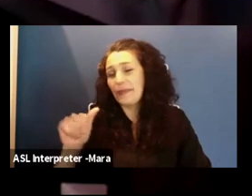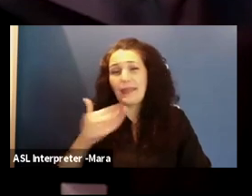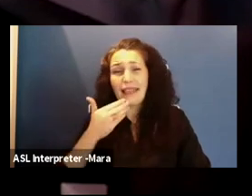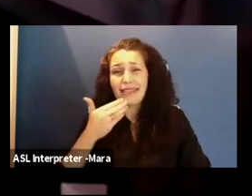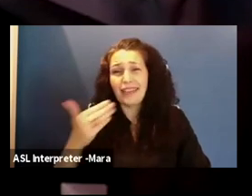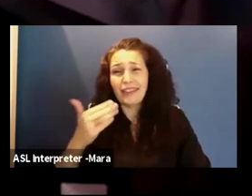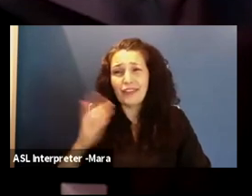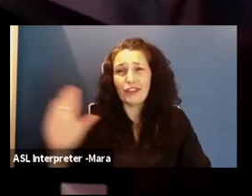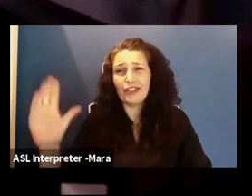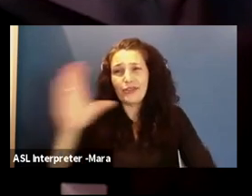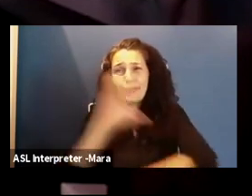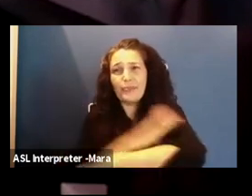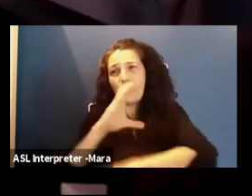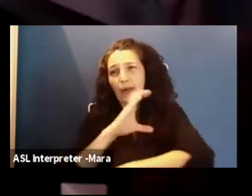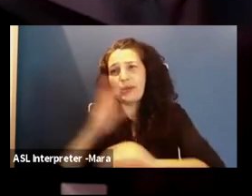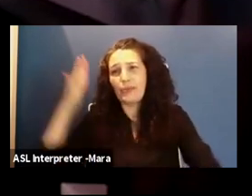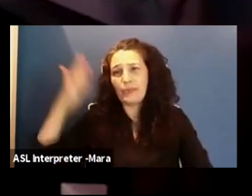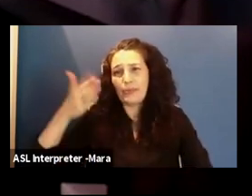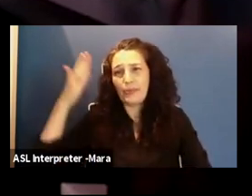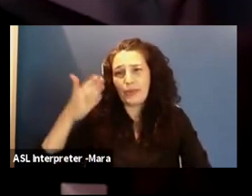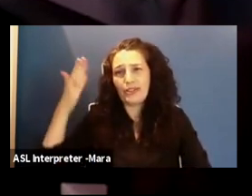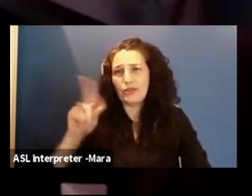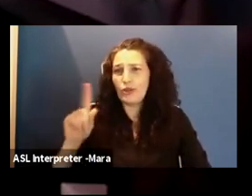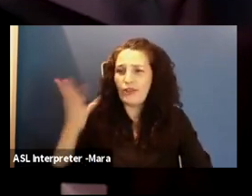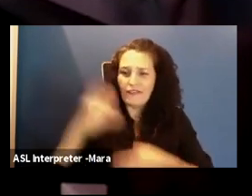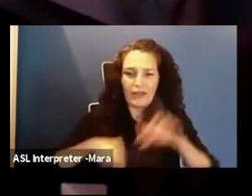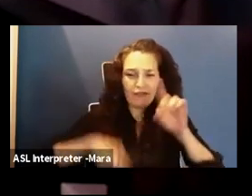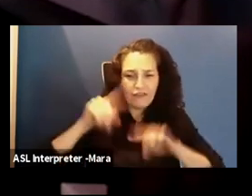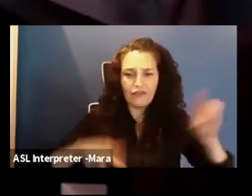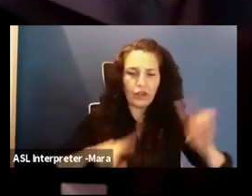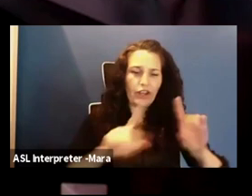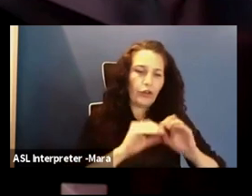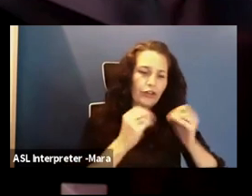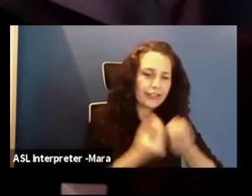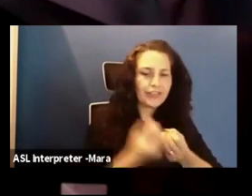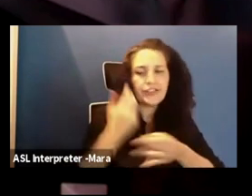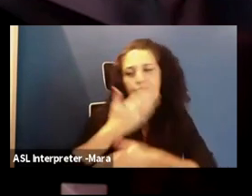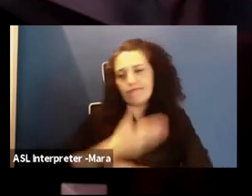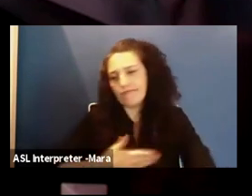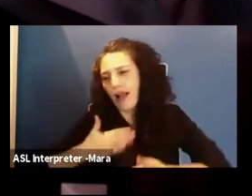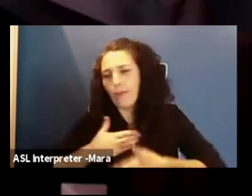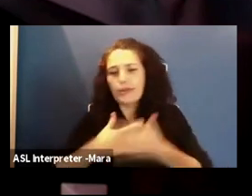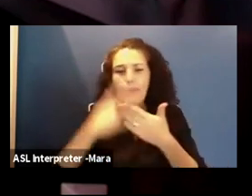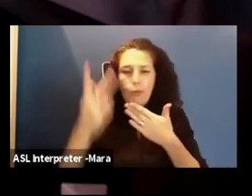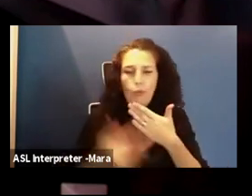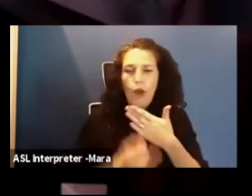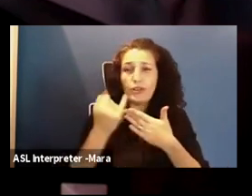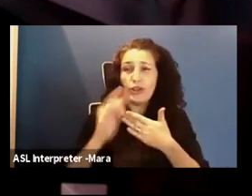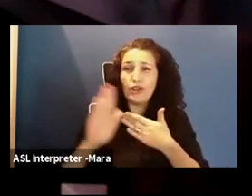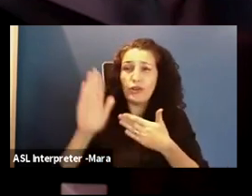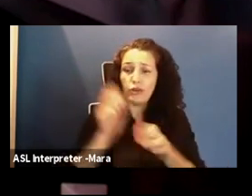presentation, Dr. Grady. You are involved with a variety of organizations, hobbies, and projects. With your career being a